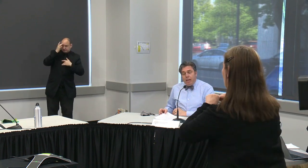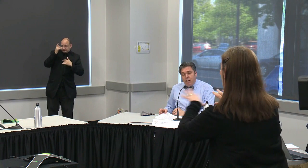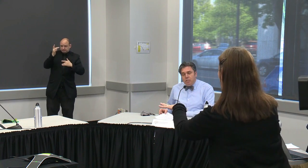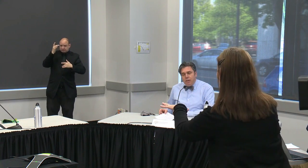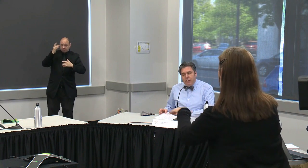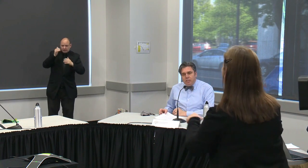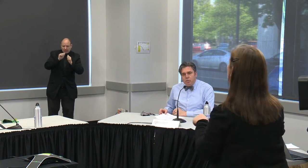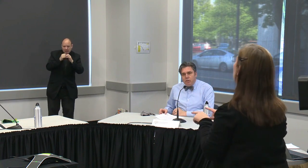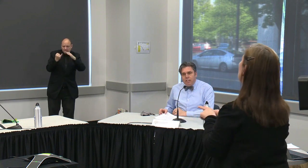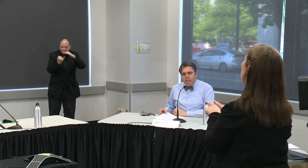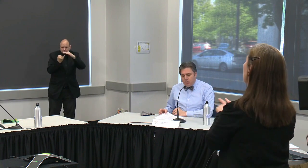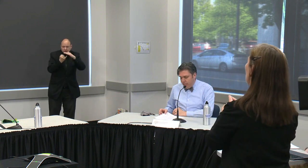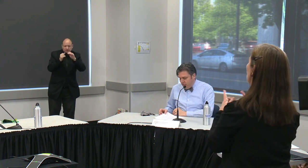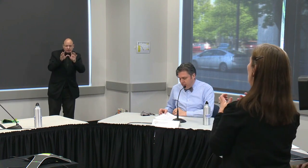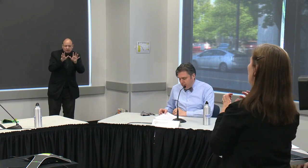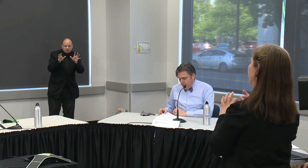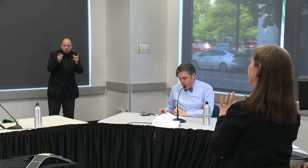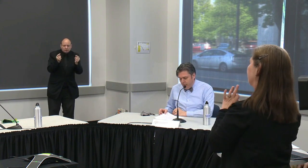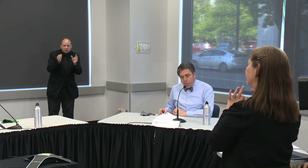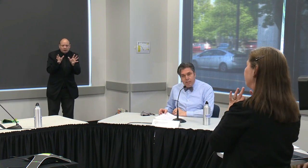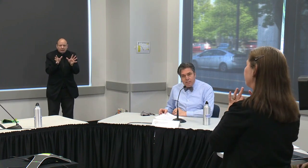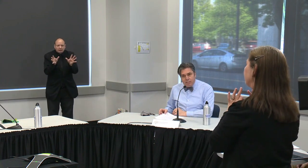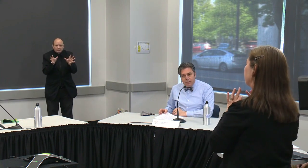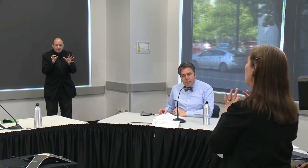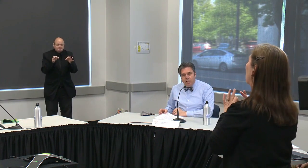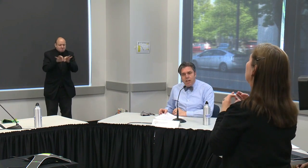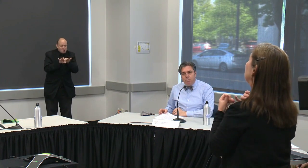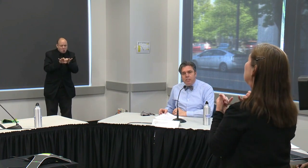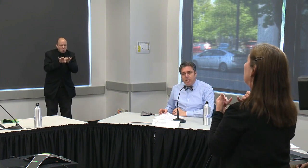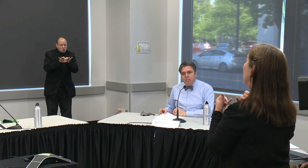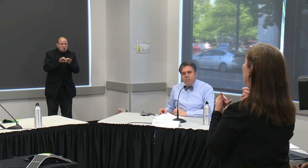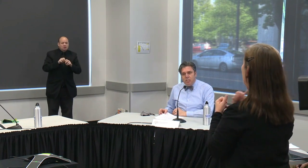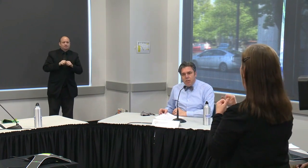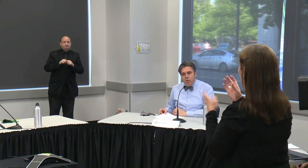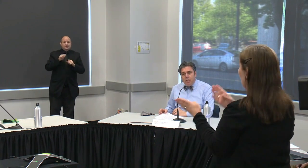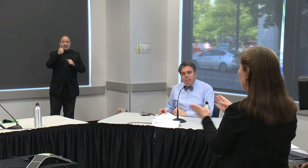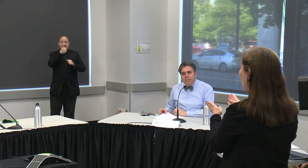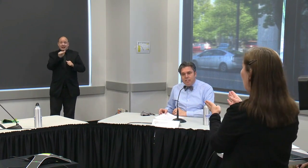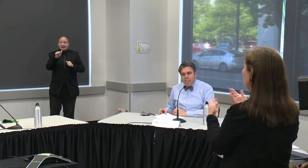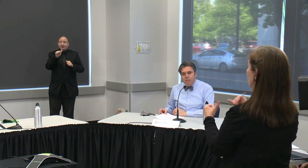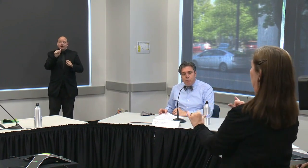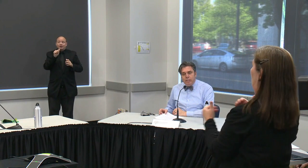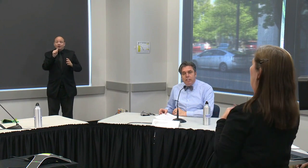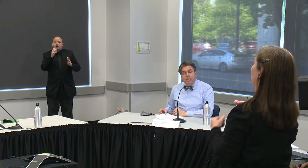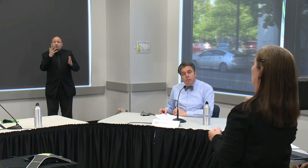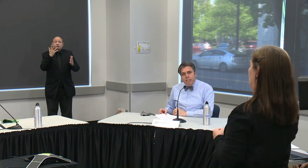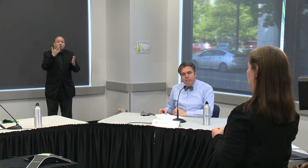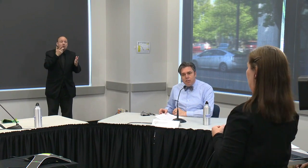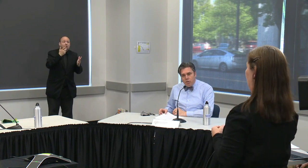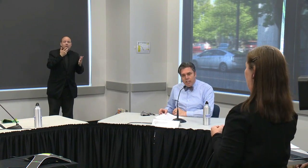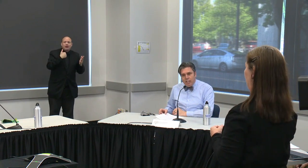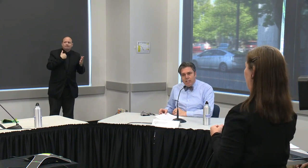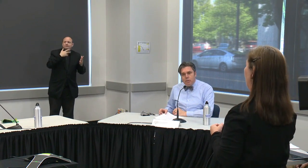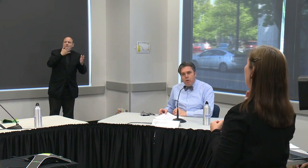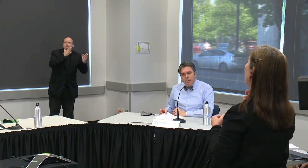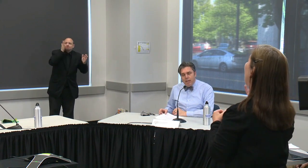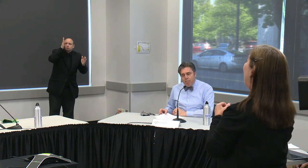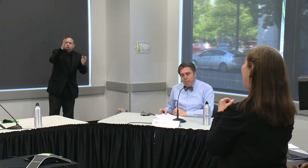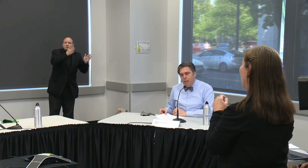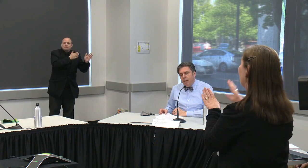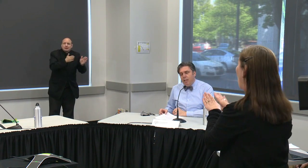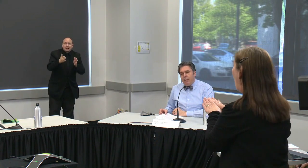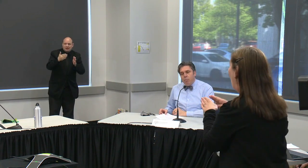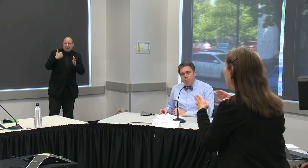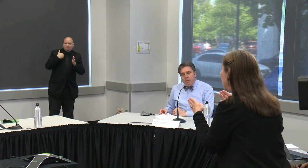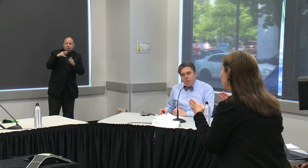but i also want to underscore that the strategy is not without risk our projections show that the disease will increase in oregon as we open